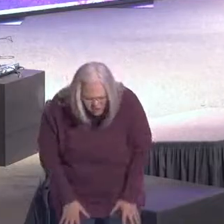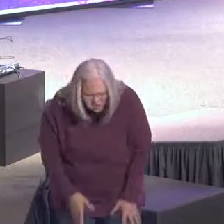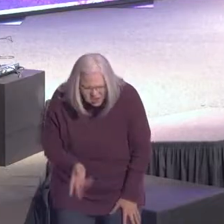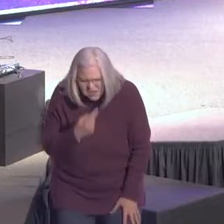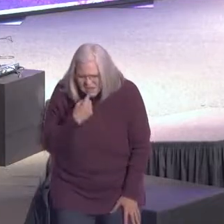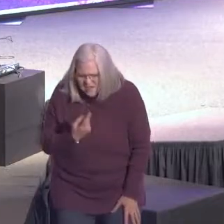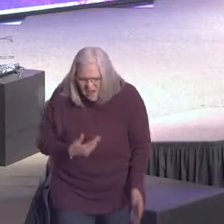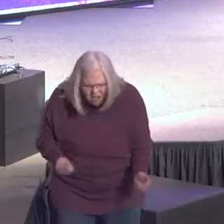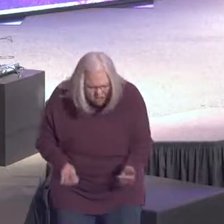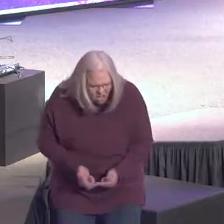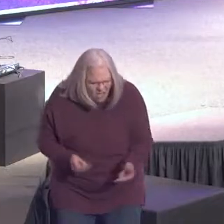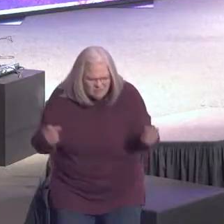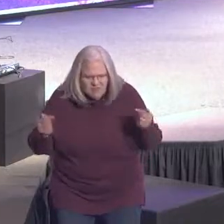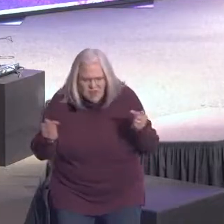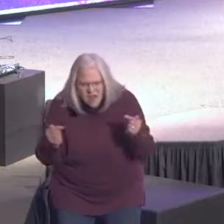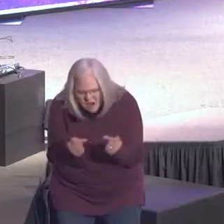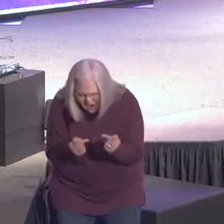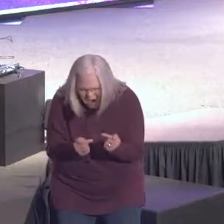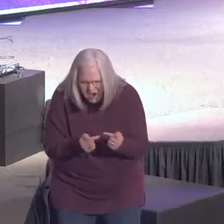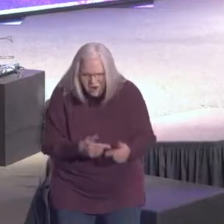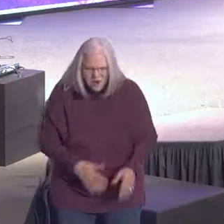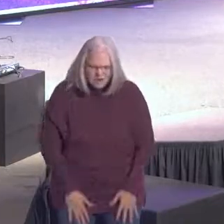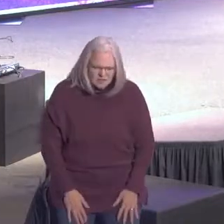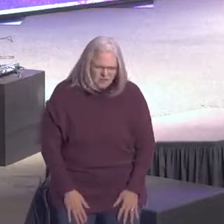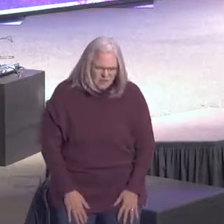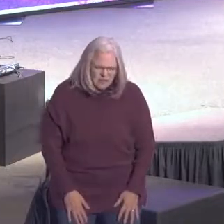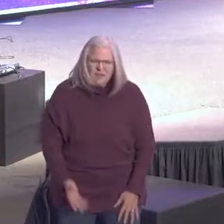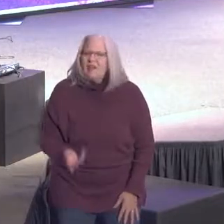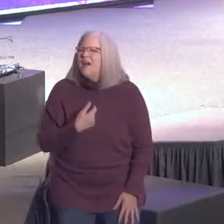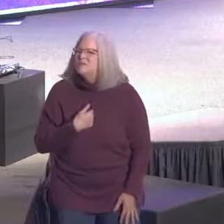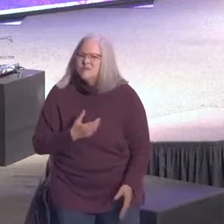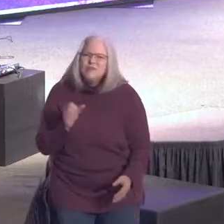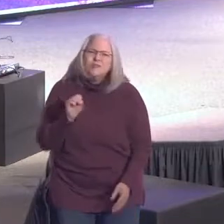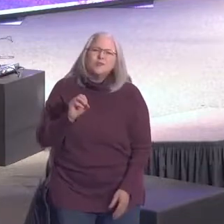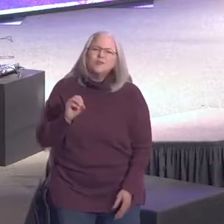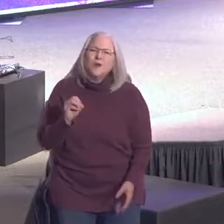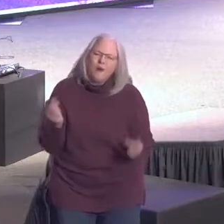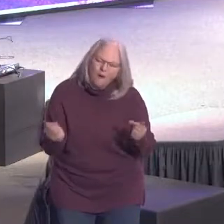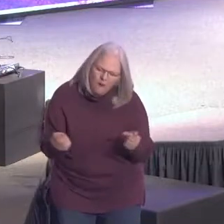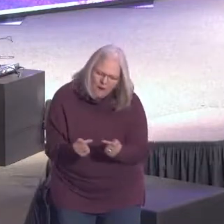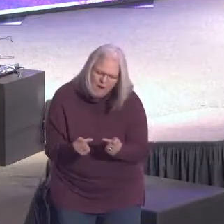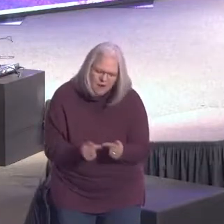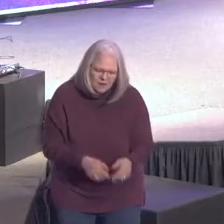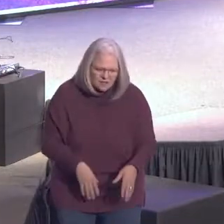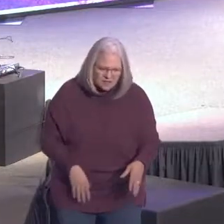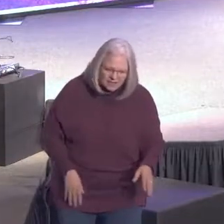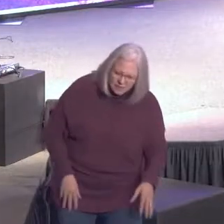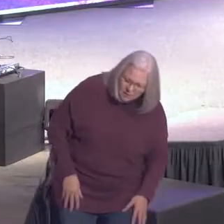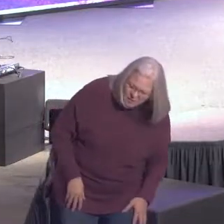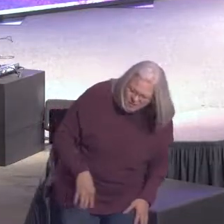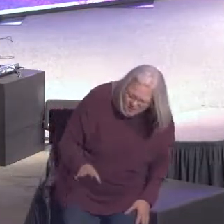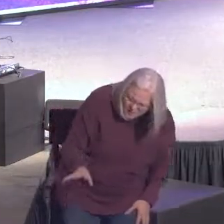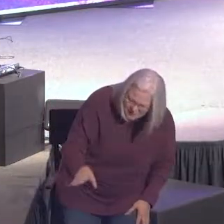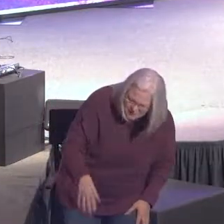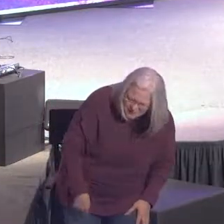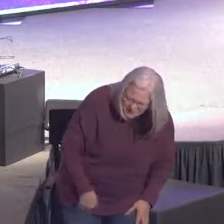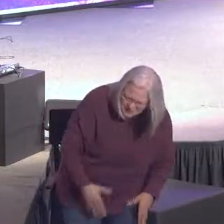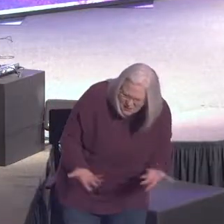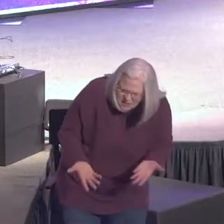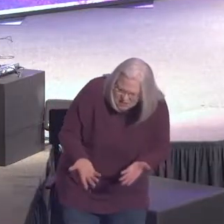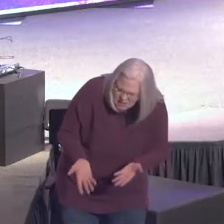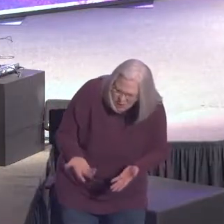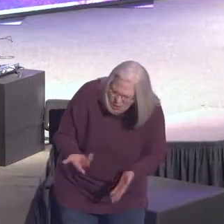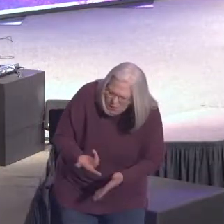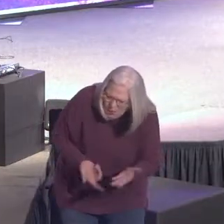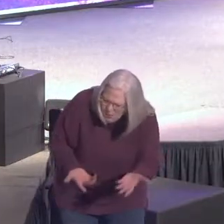he's in agony. I was just so hurt. And it took literally almost an hour for me to